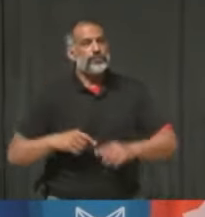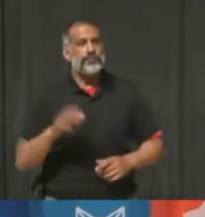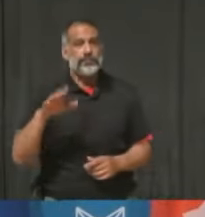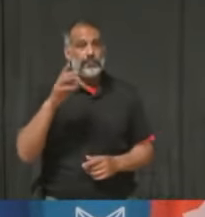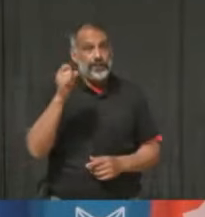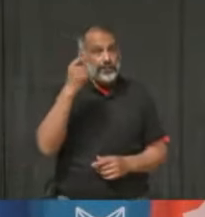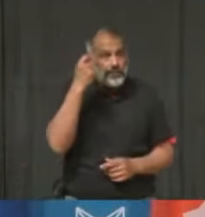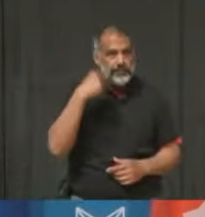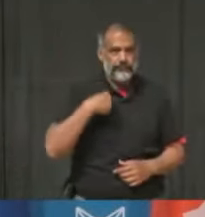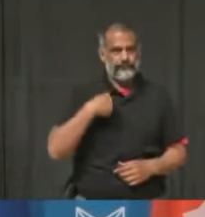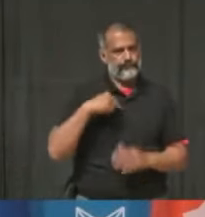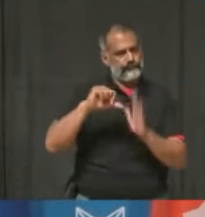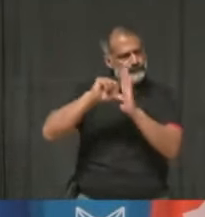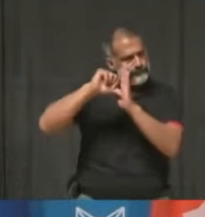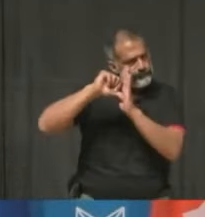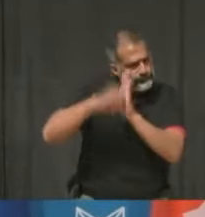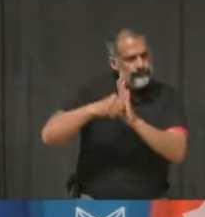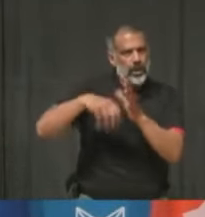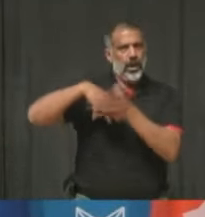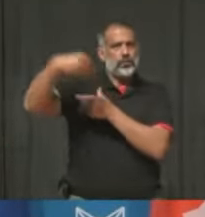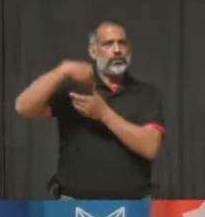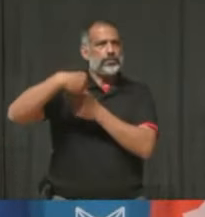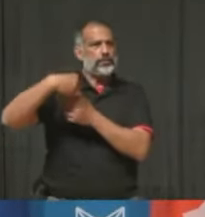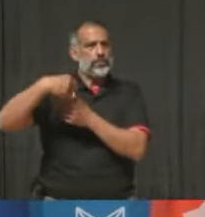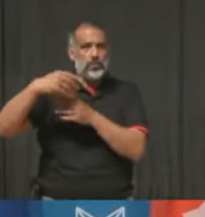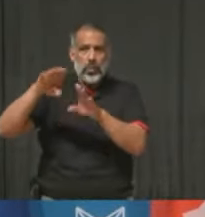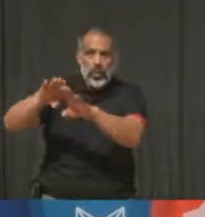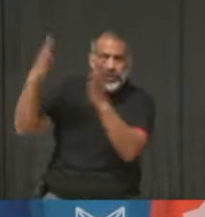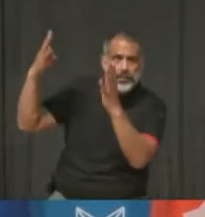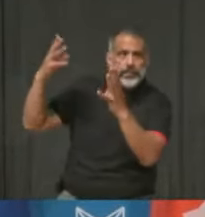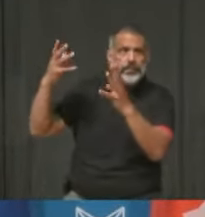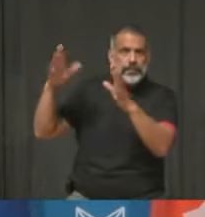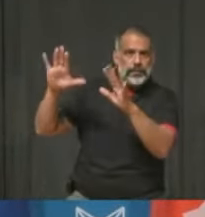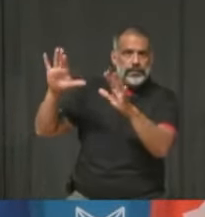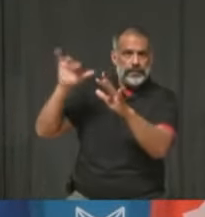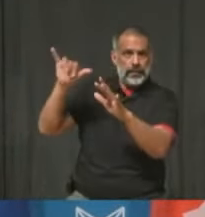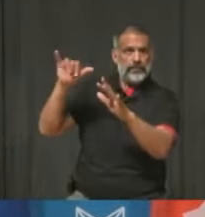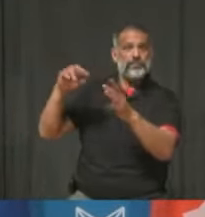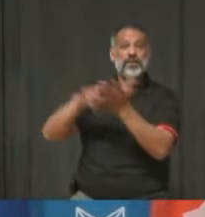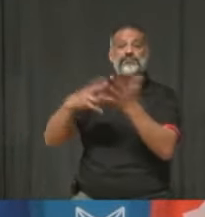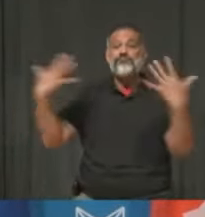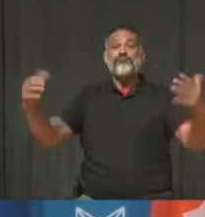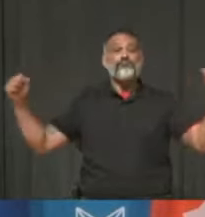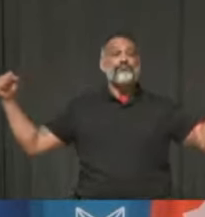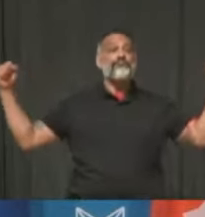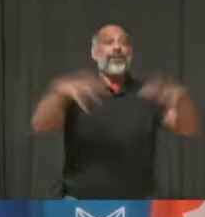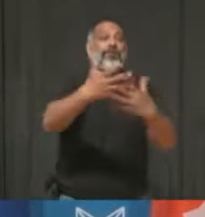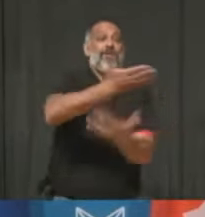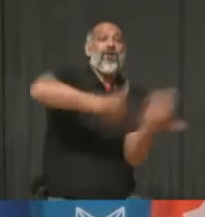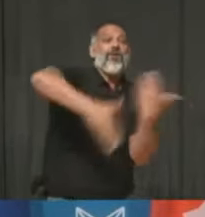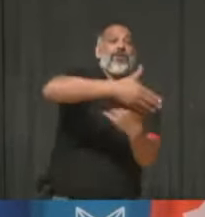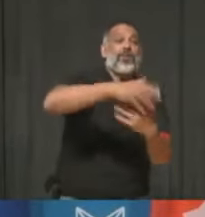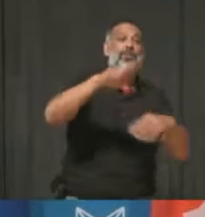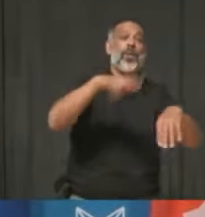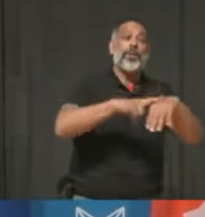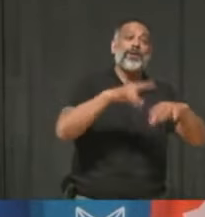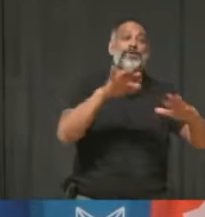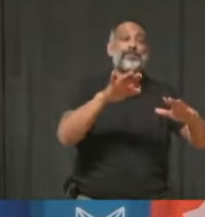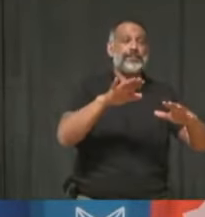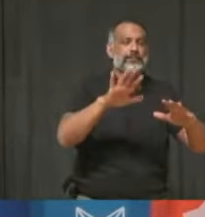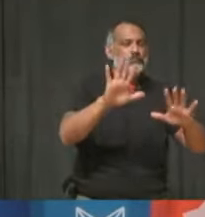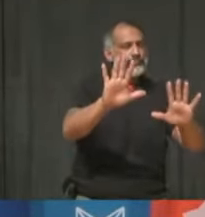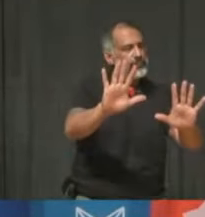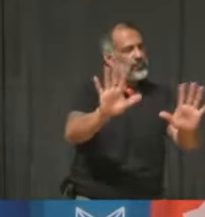outdoors, opening or loosening restrictions of the outdoors does not mean we are back to normal. And it does not mean, especially because